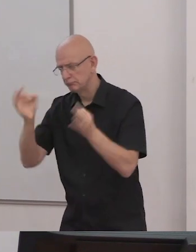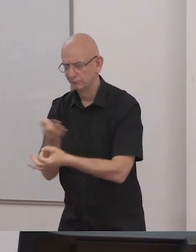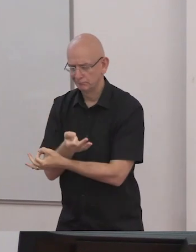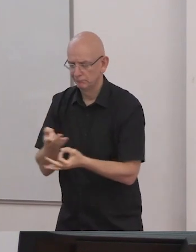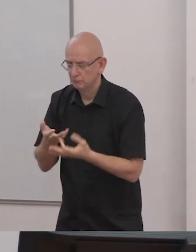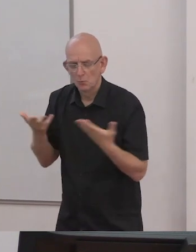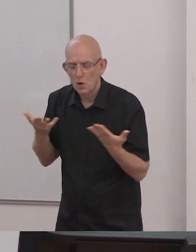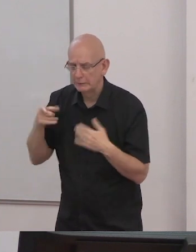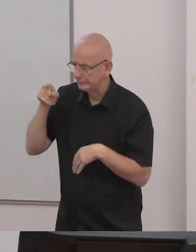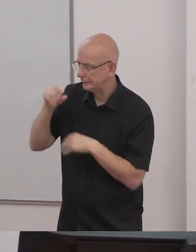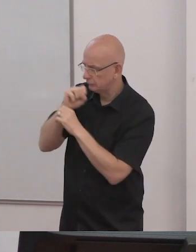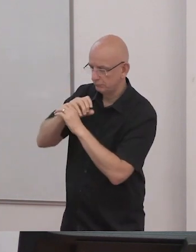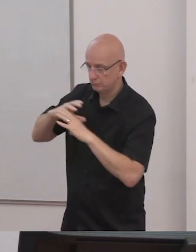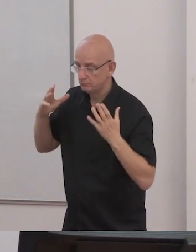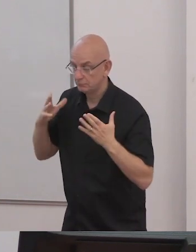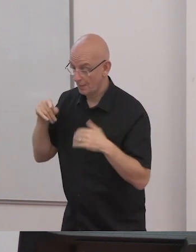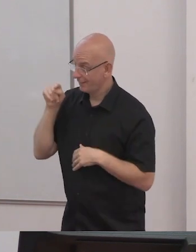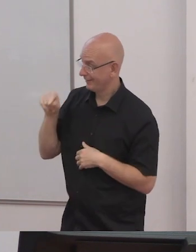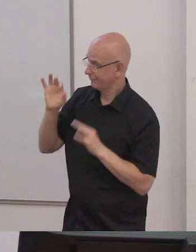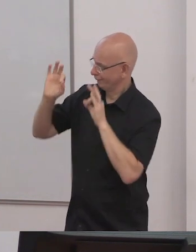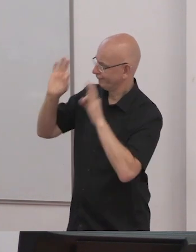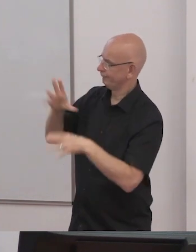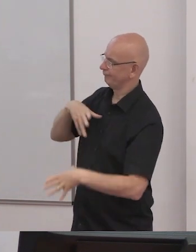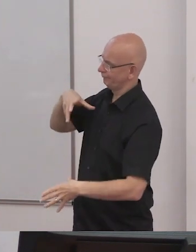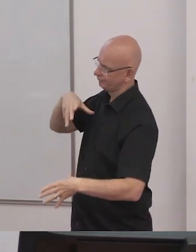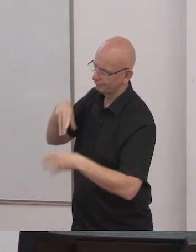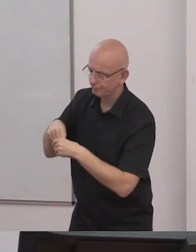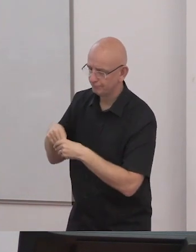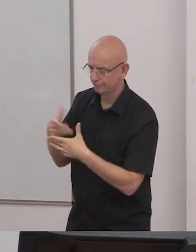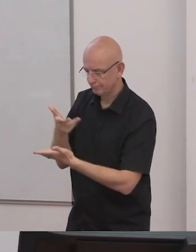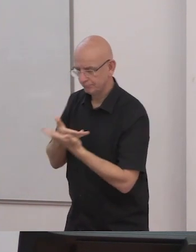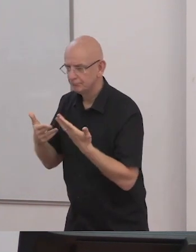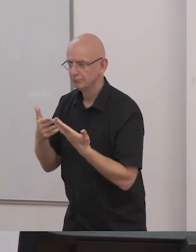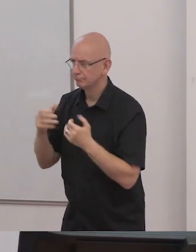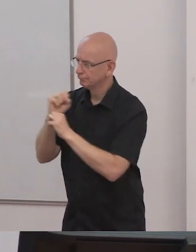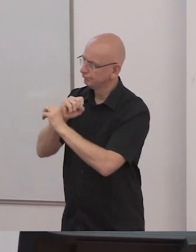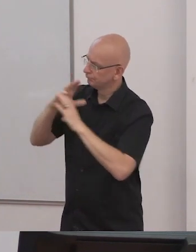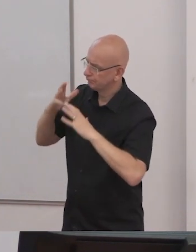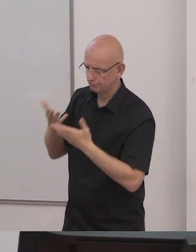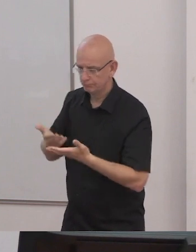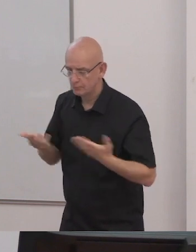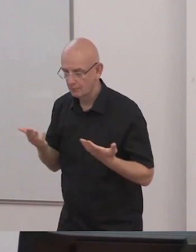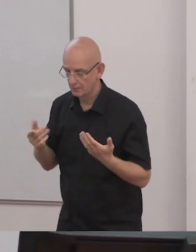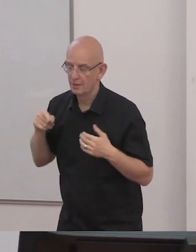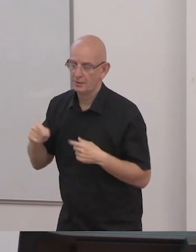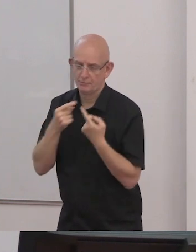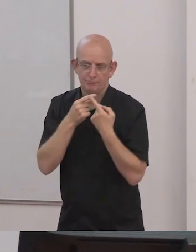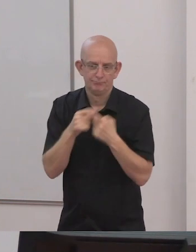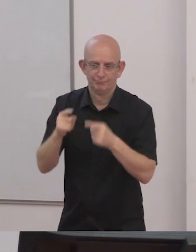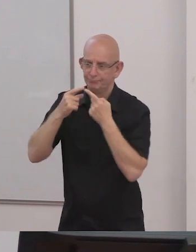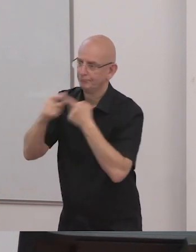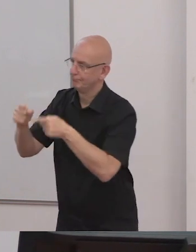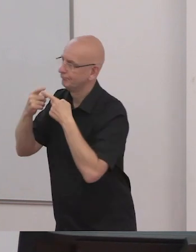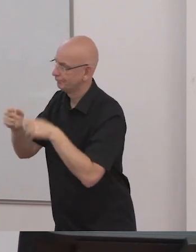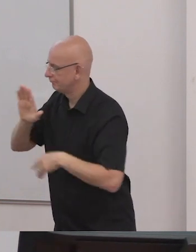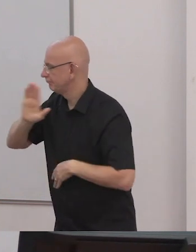different perspectives it can be illustrated by the experience of the non-disabled student the teacher and